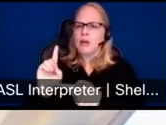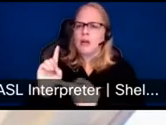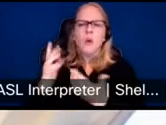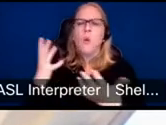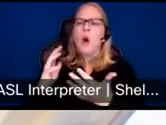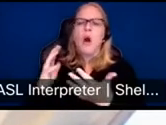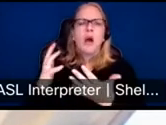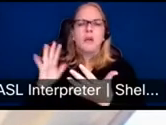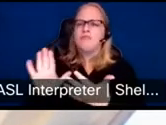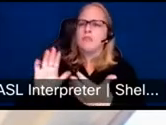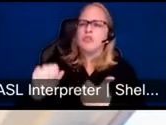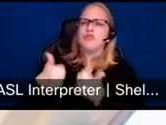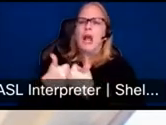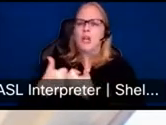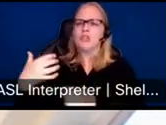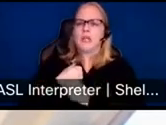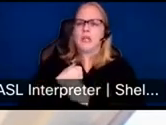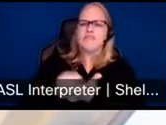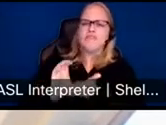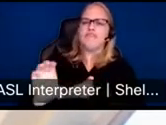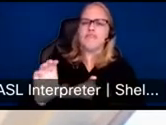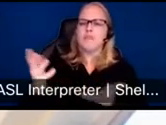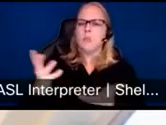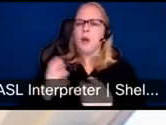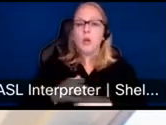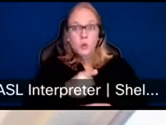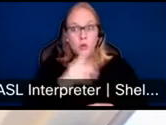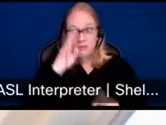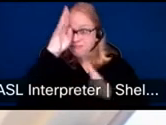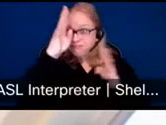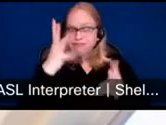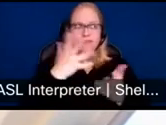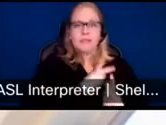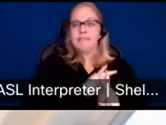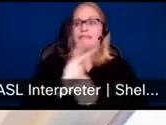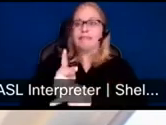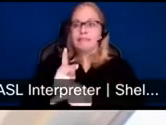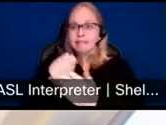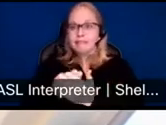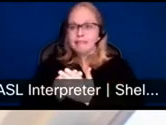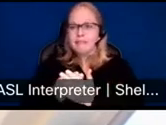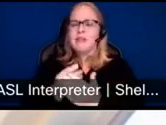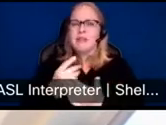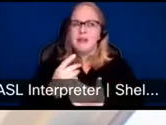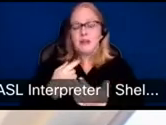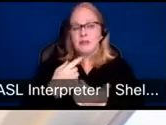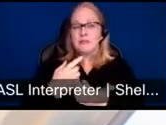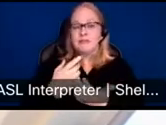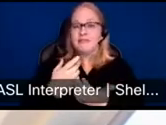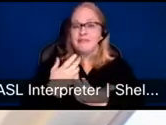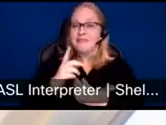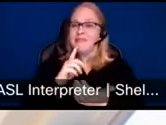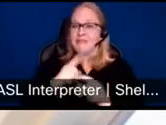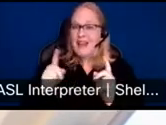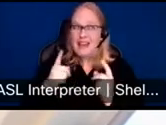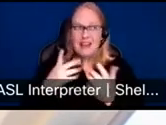came up with this kind of innovative way to make the financing possible, because I imagine that that's what makes it difficult to